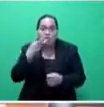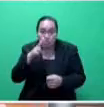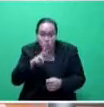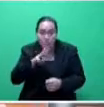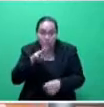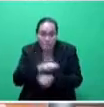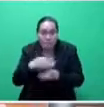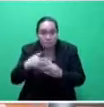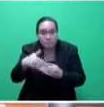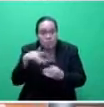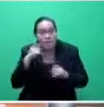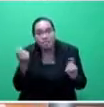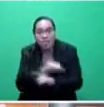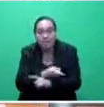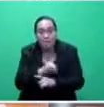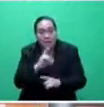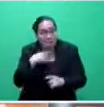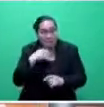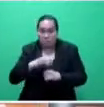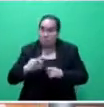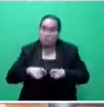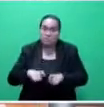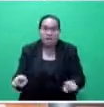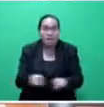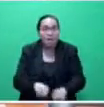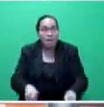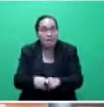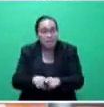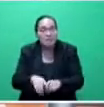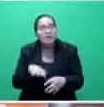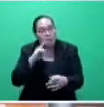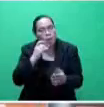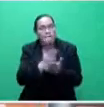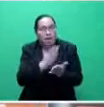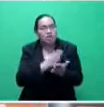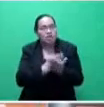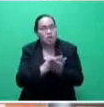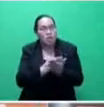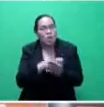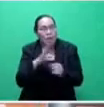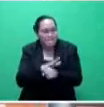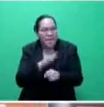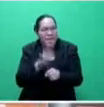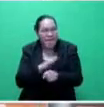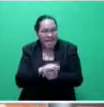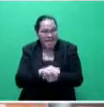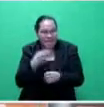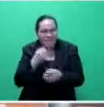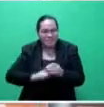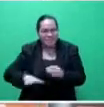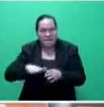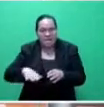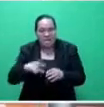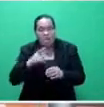things may change. Who knows? But if it doesn't change, Mr. Speaker, sir, obviously, the budget will make the fiscal space